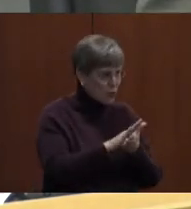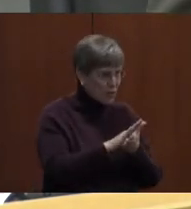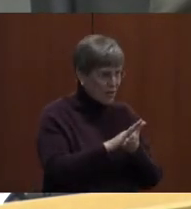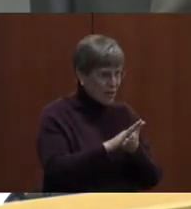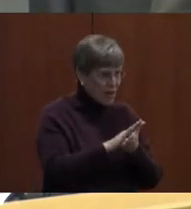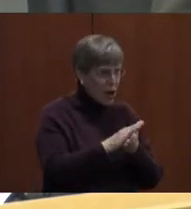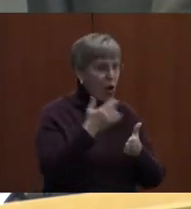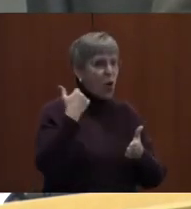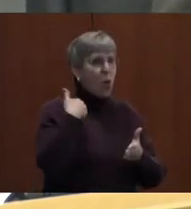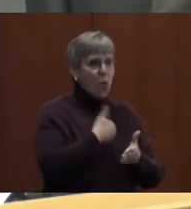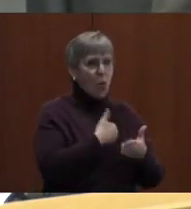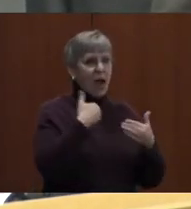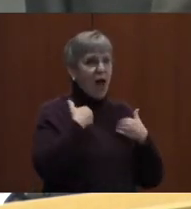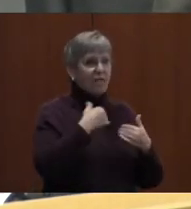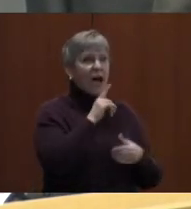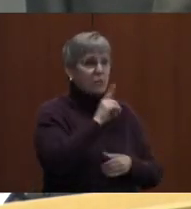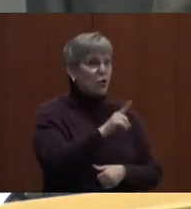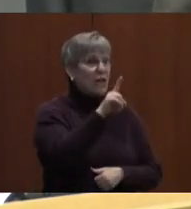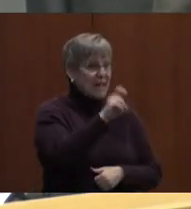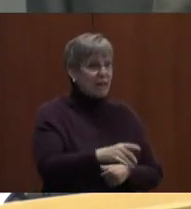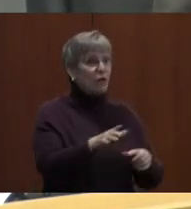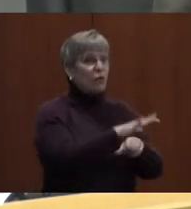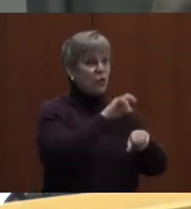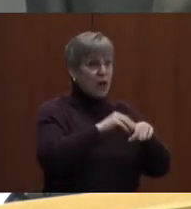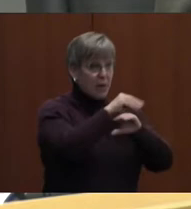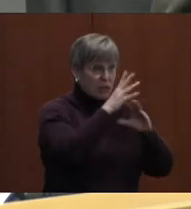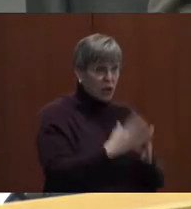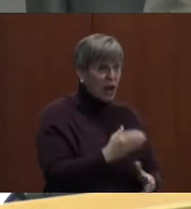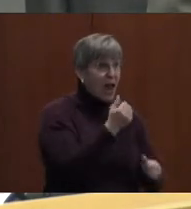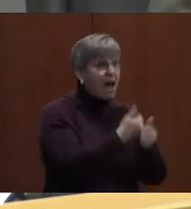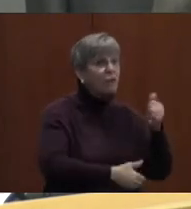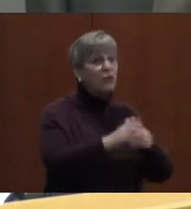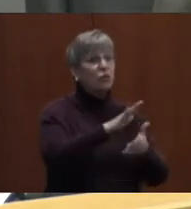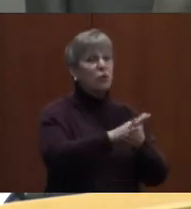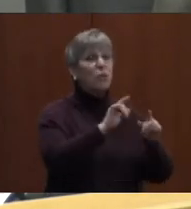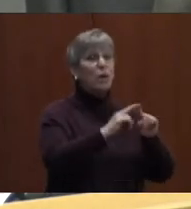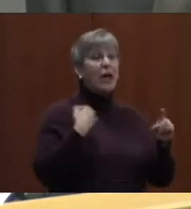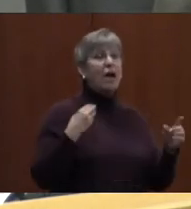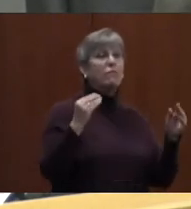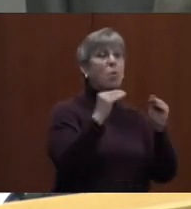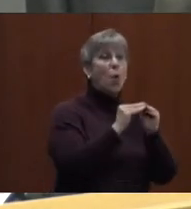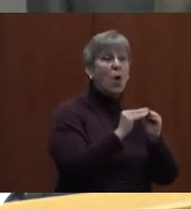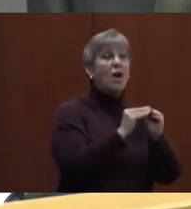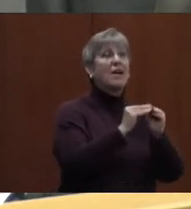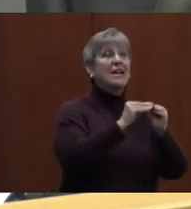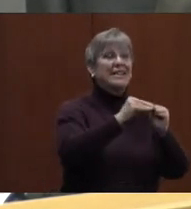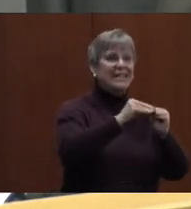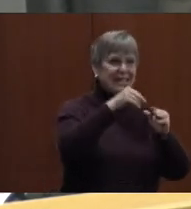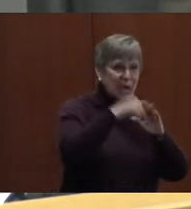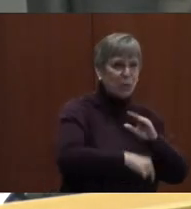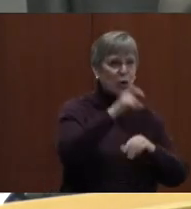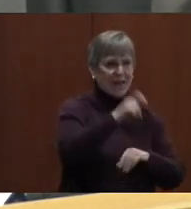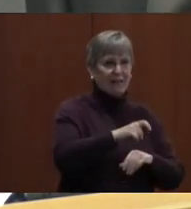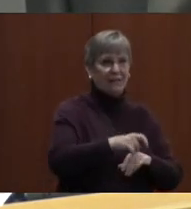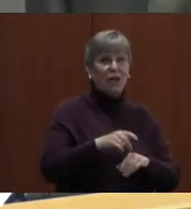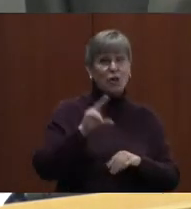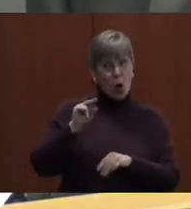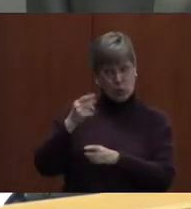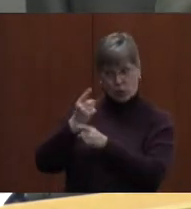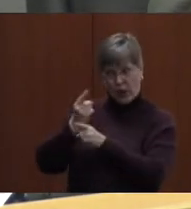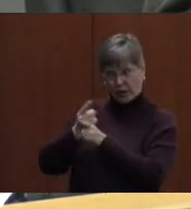absolutely have the need for a full-time counselor at every school, but we have greater needs, correct me if I'm wrong, greater